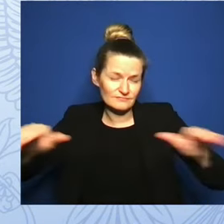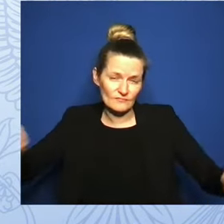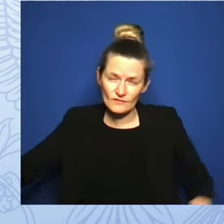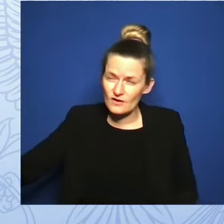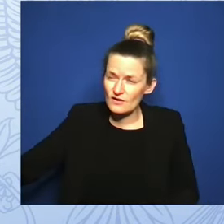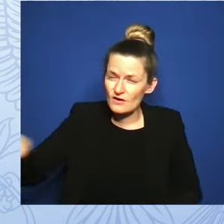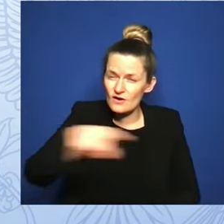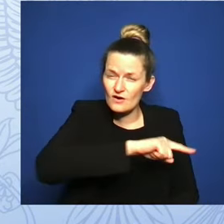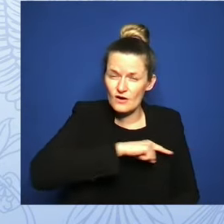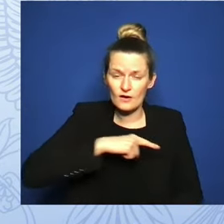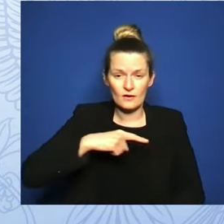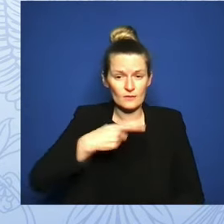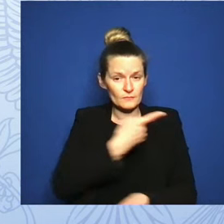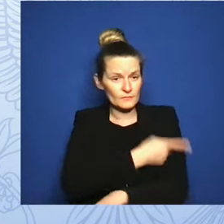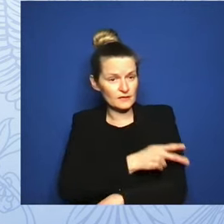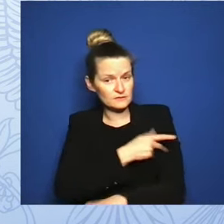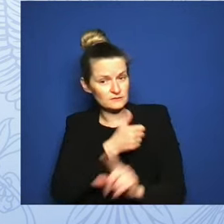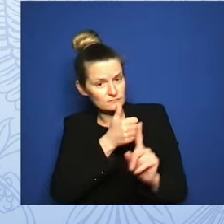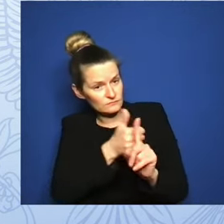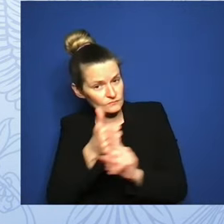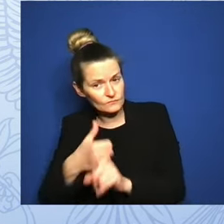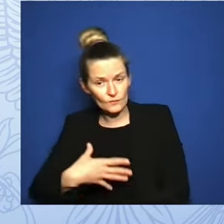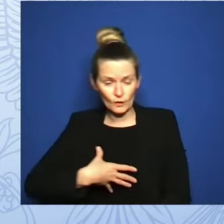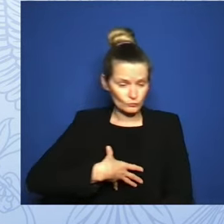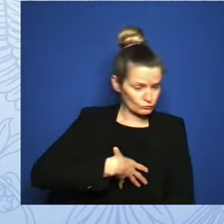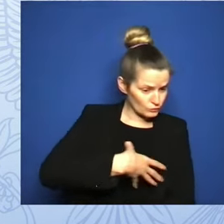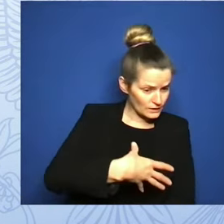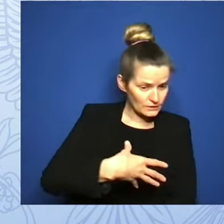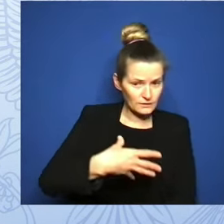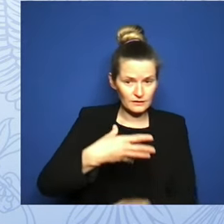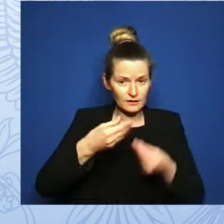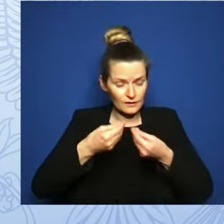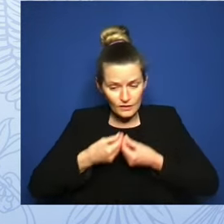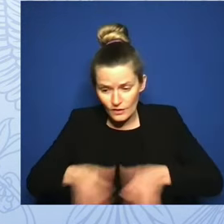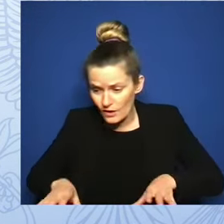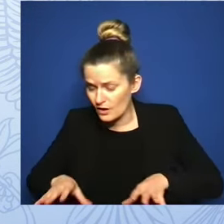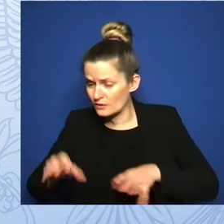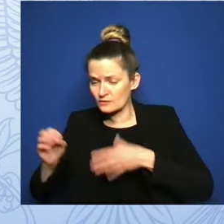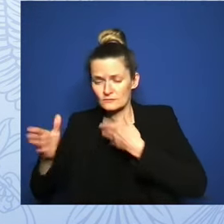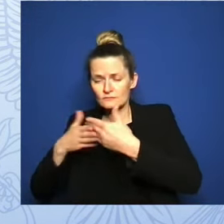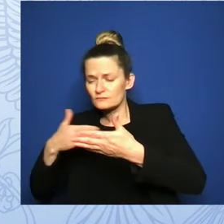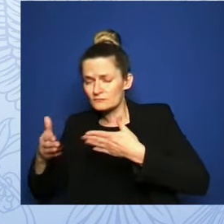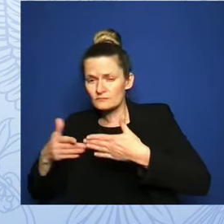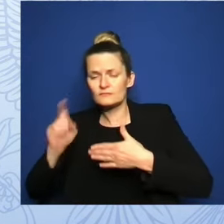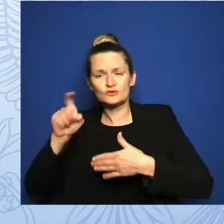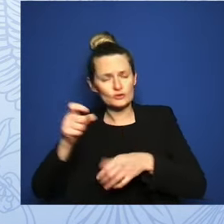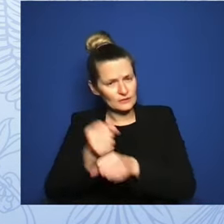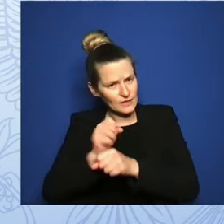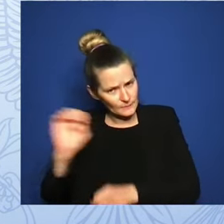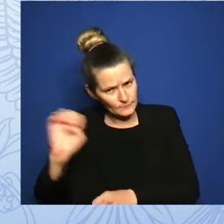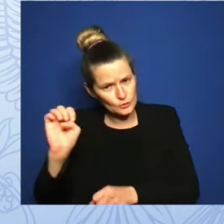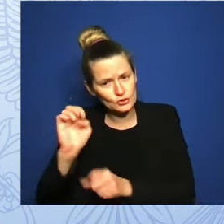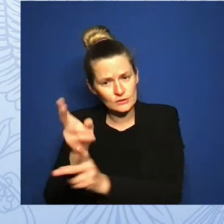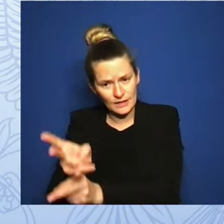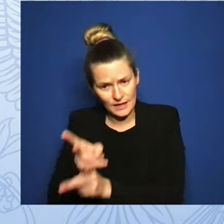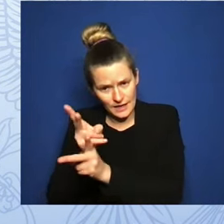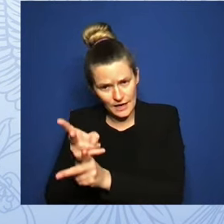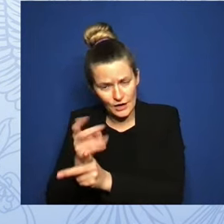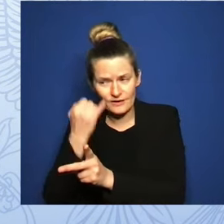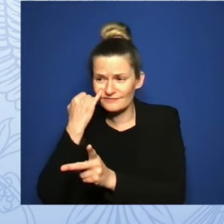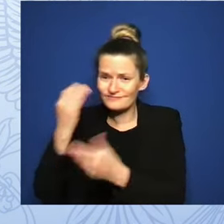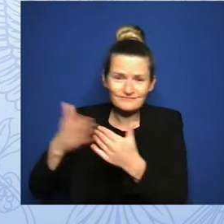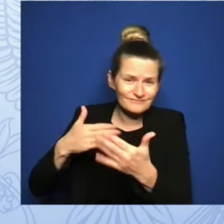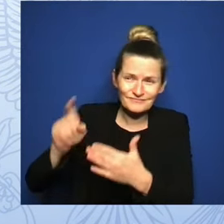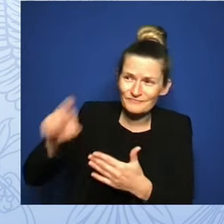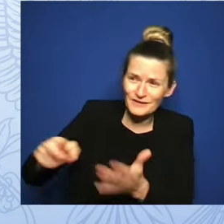should get emergency care, even when that emergency care is abortion. And then, in fact, there is a federal law that requires it. It's called